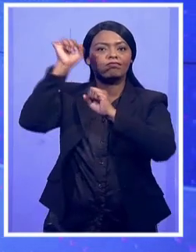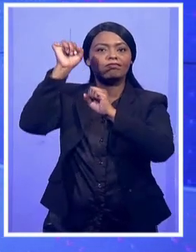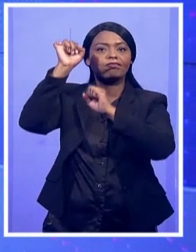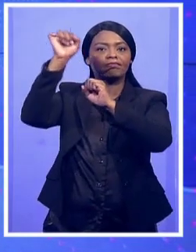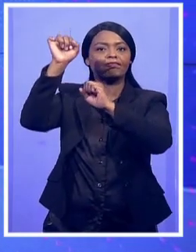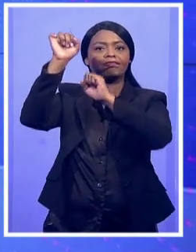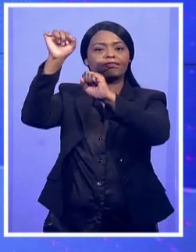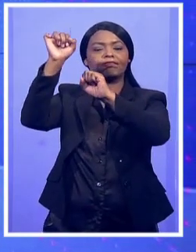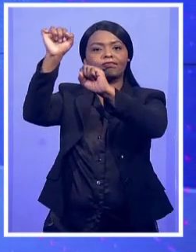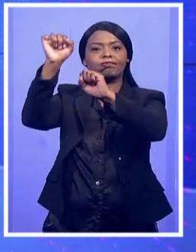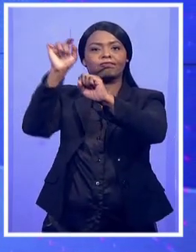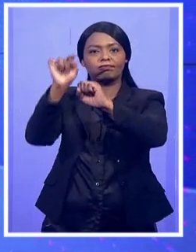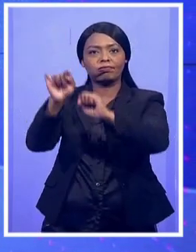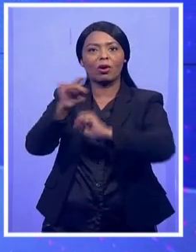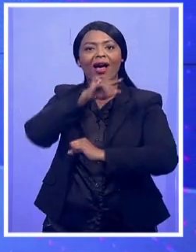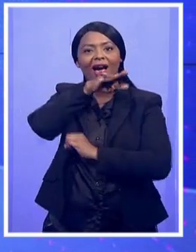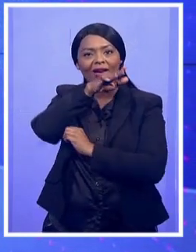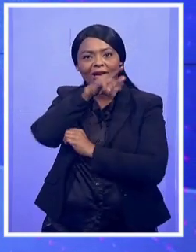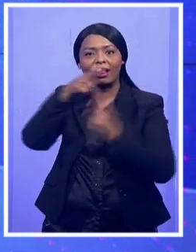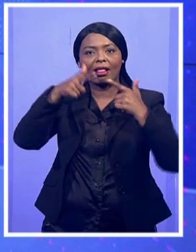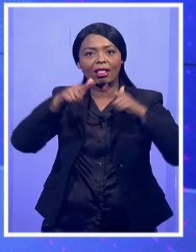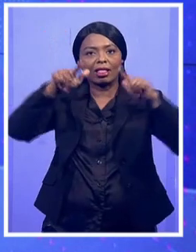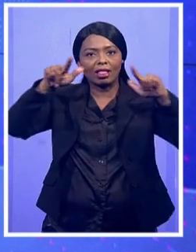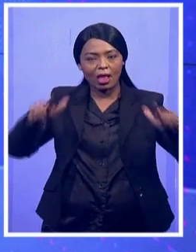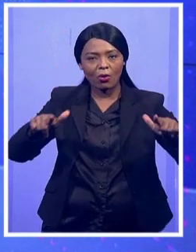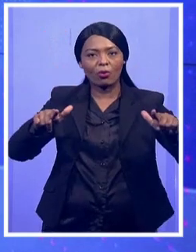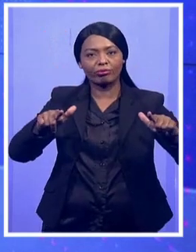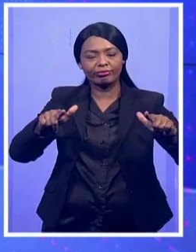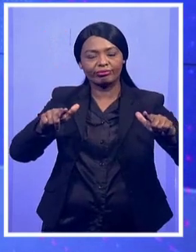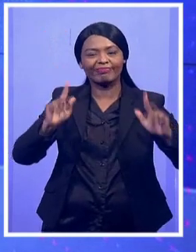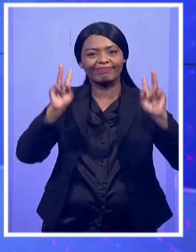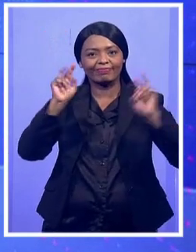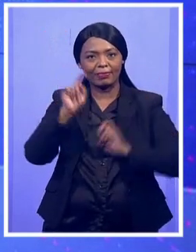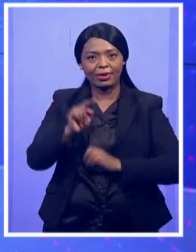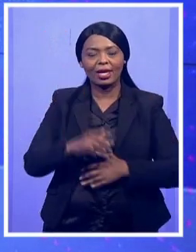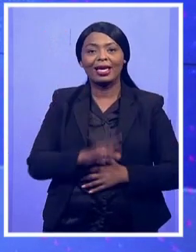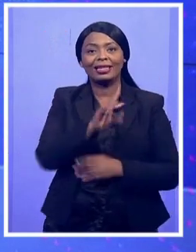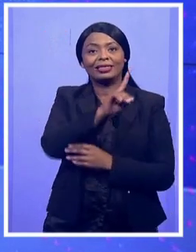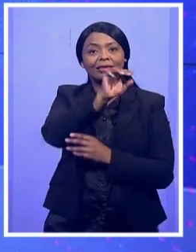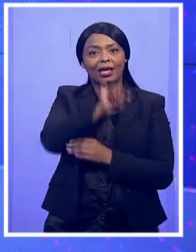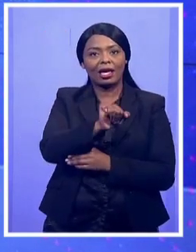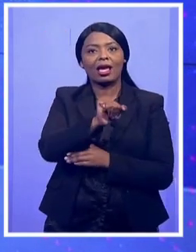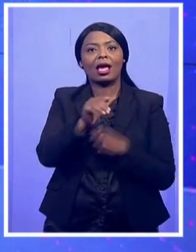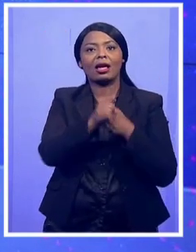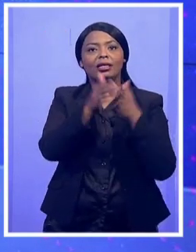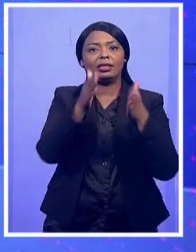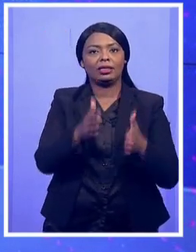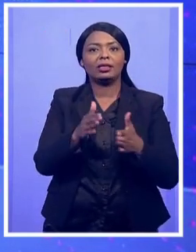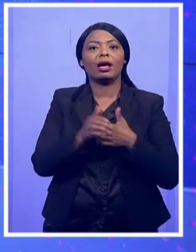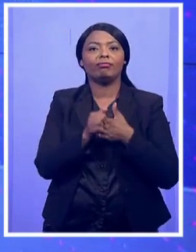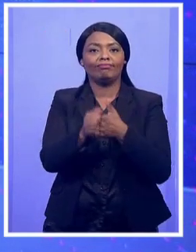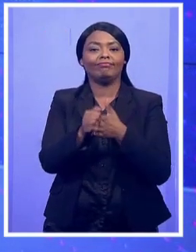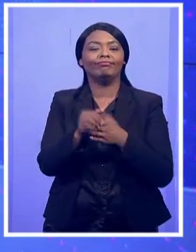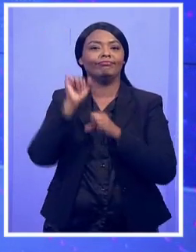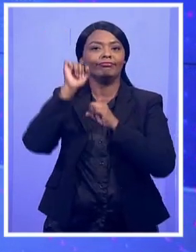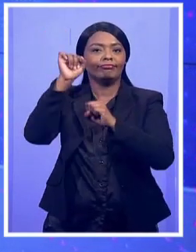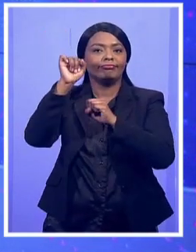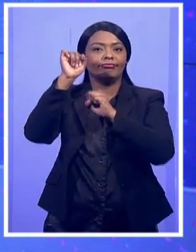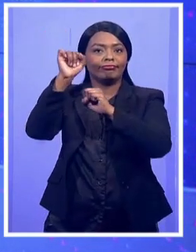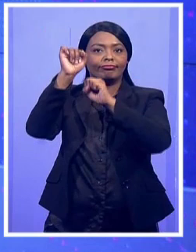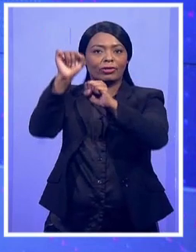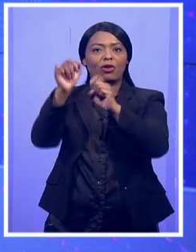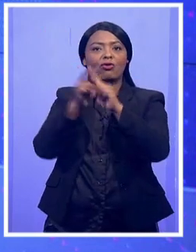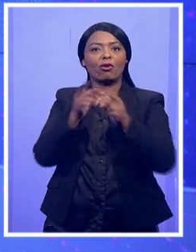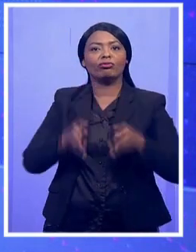preservation of the Afrikaans language monument. Provincial DA leaders are leading a march from the Stride or Kerk, which